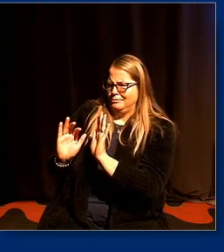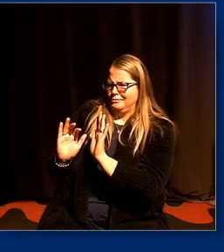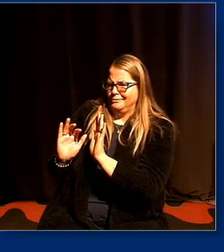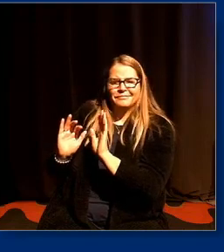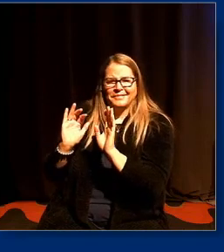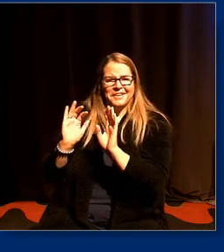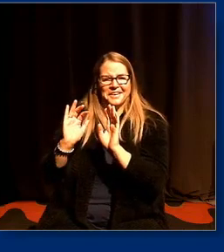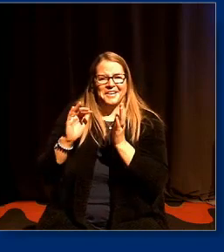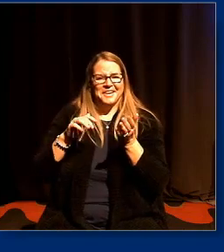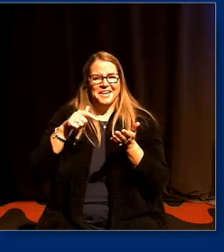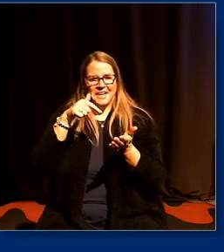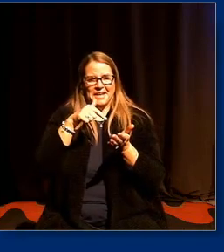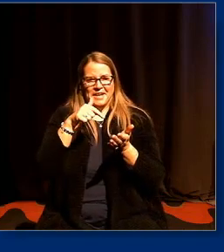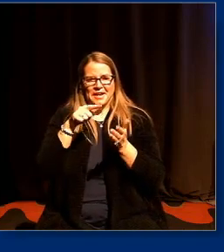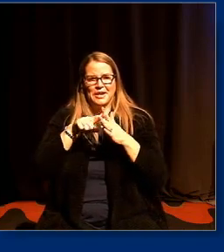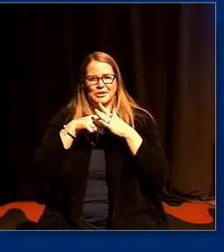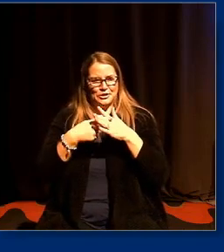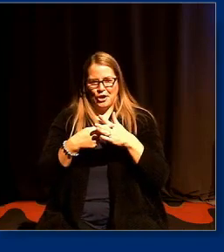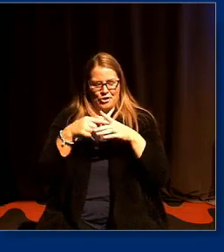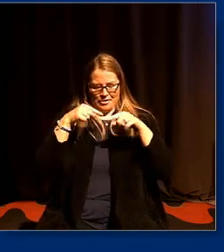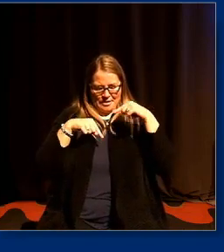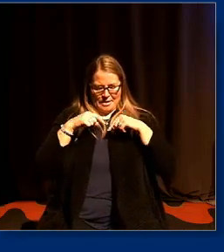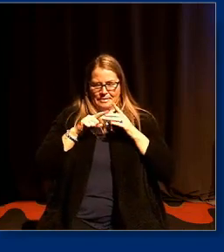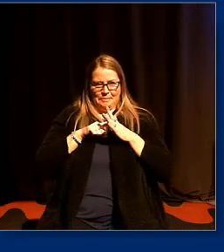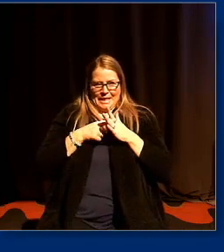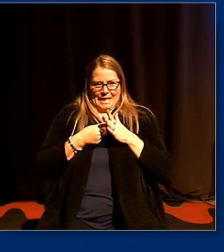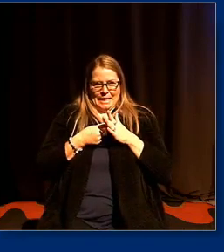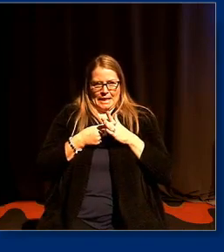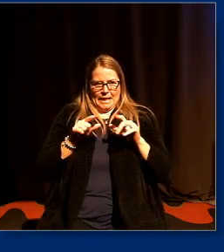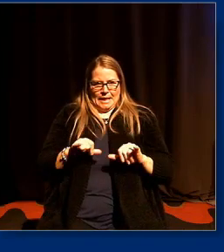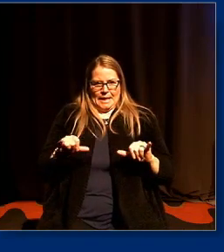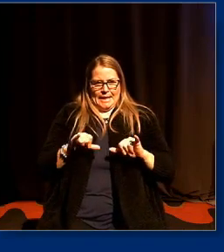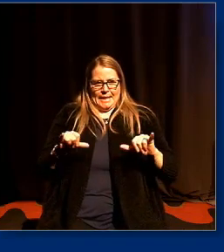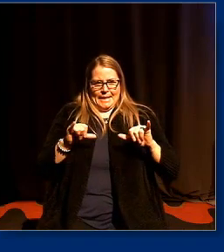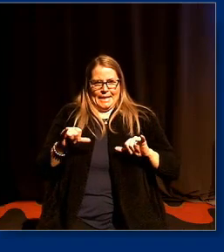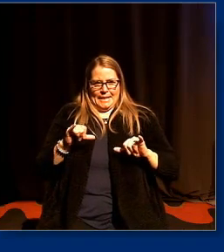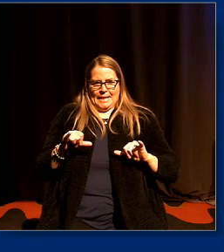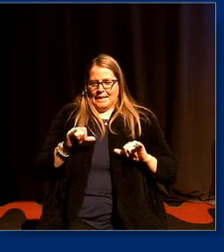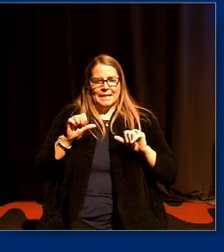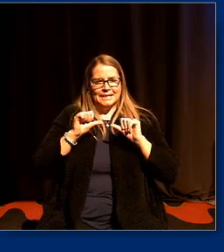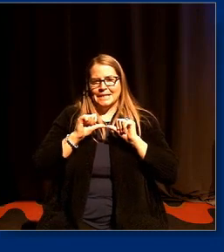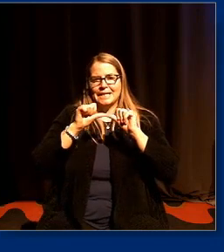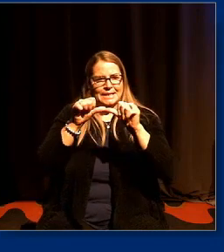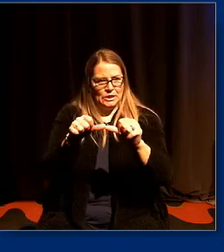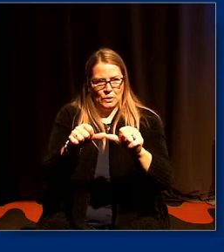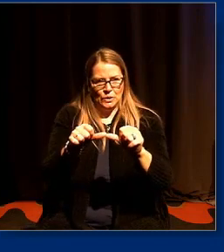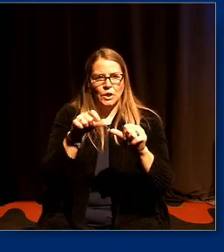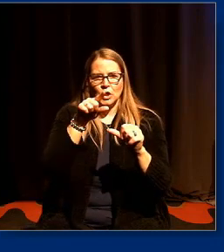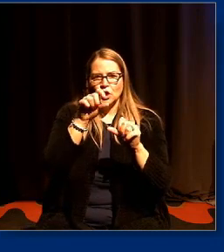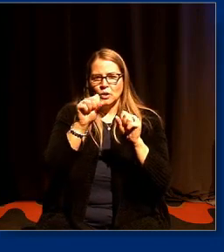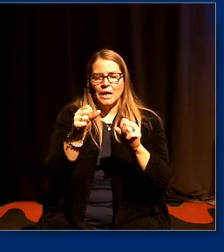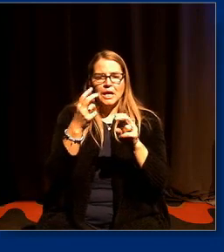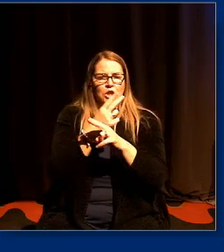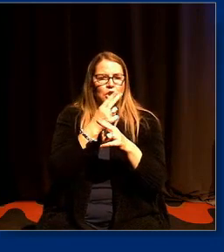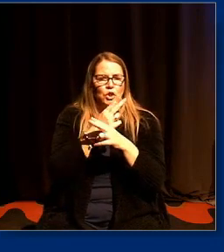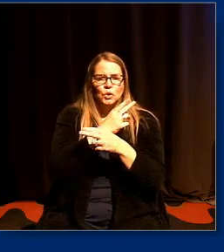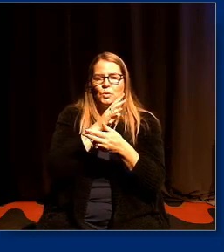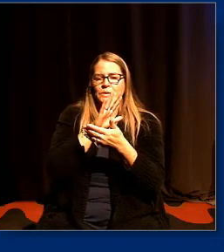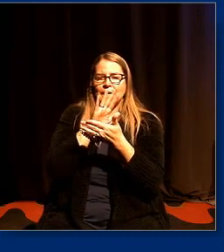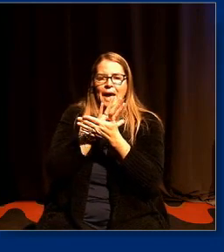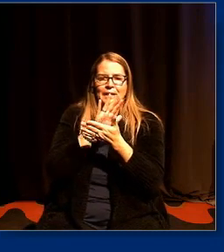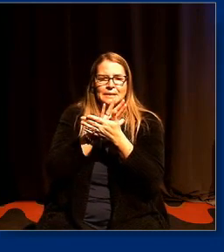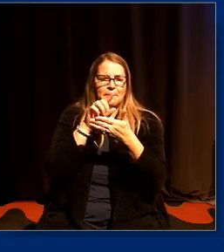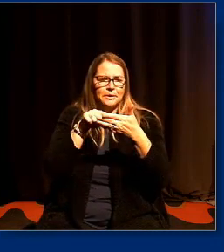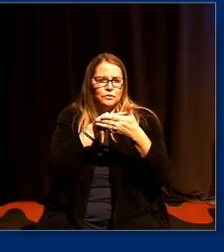started right at the beginning and as as continued so you know you can take um a piece of academic critique from